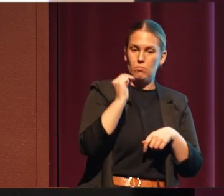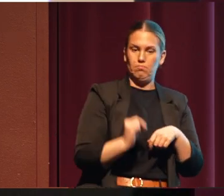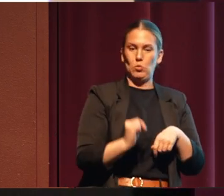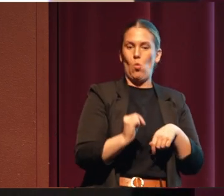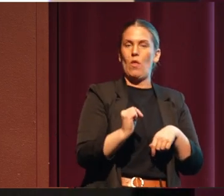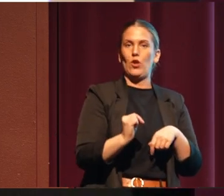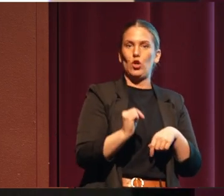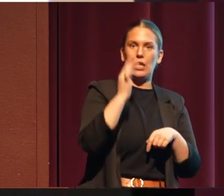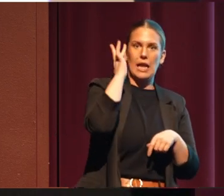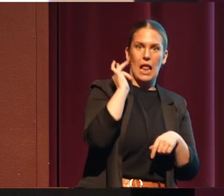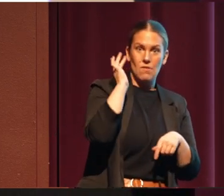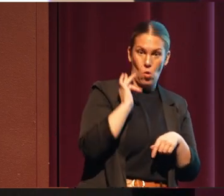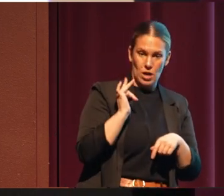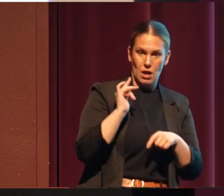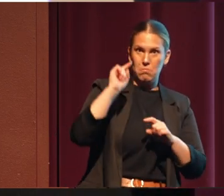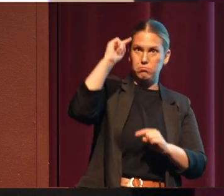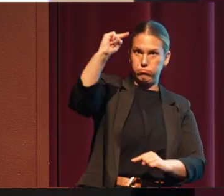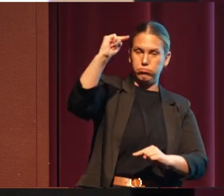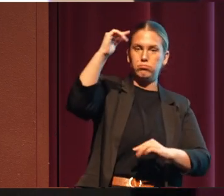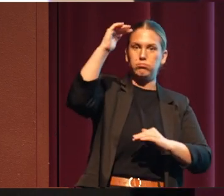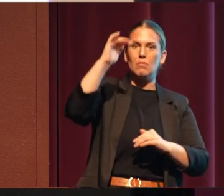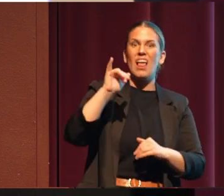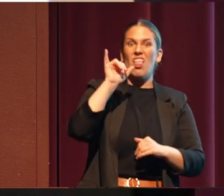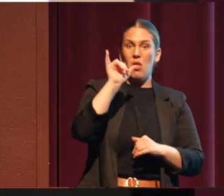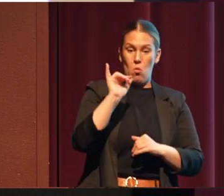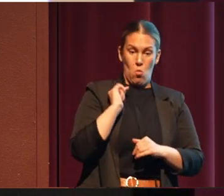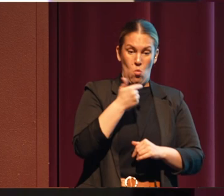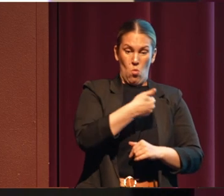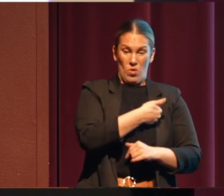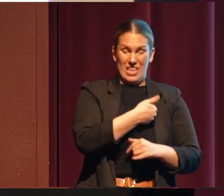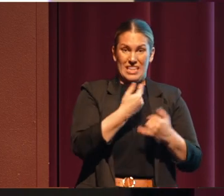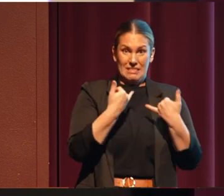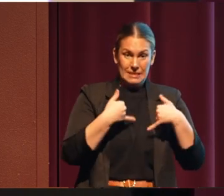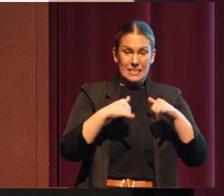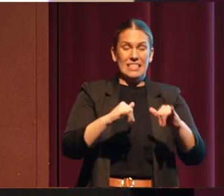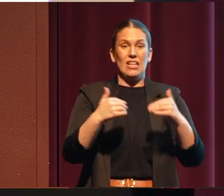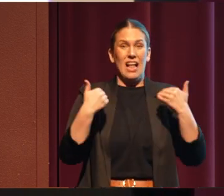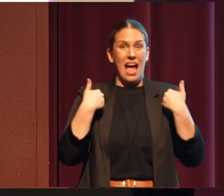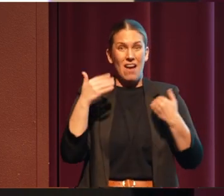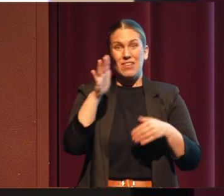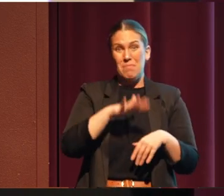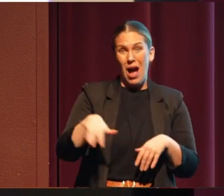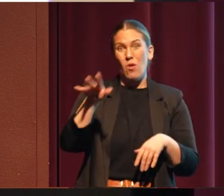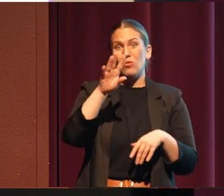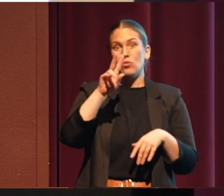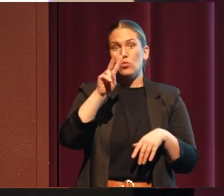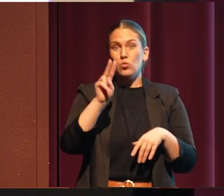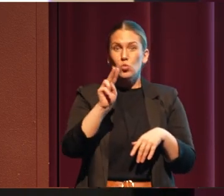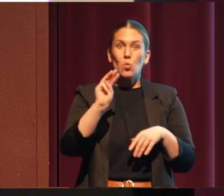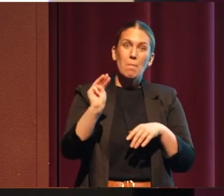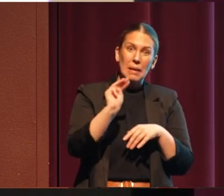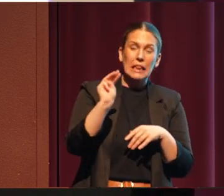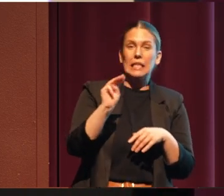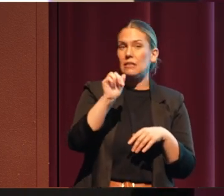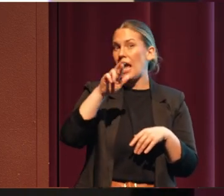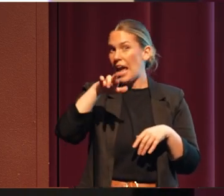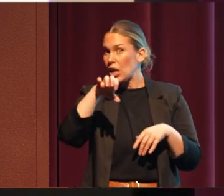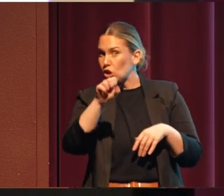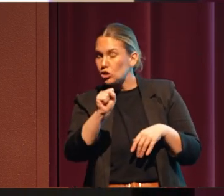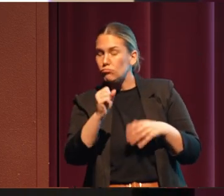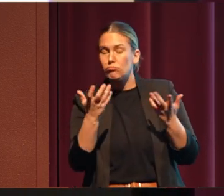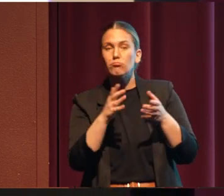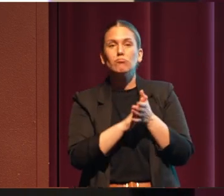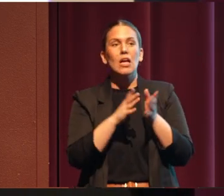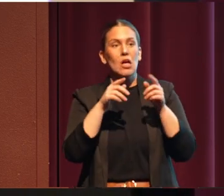we seeded 20 million acres and retained a reservation of 2 million acres. And at the time of